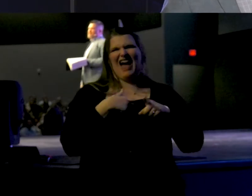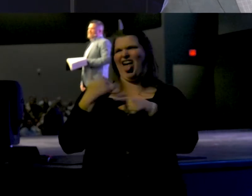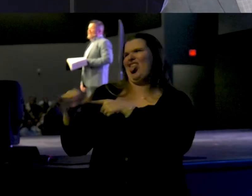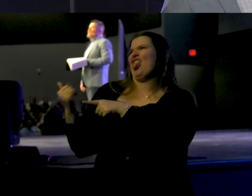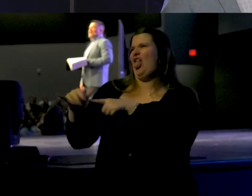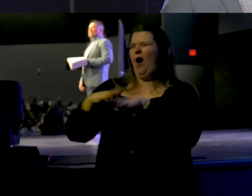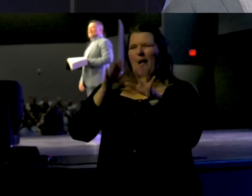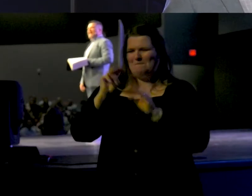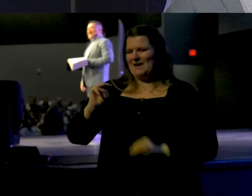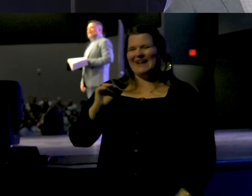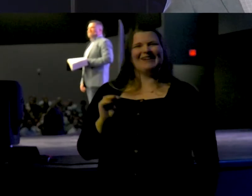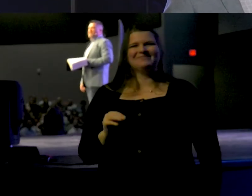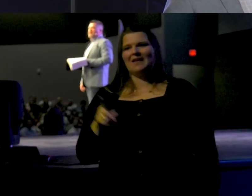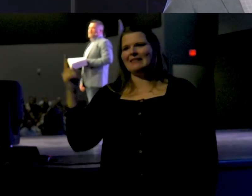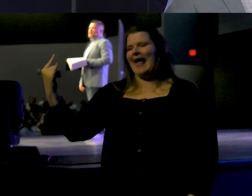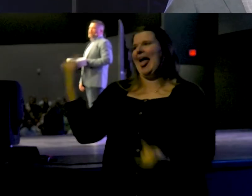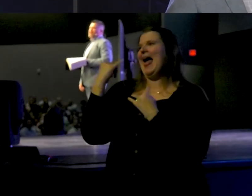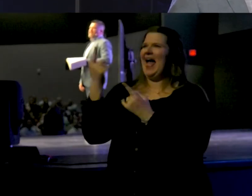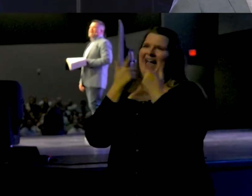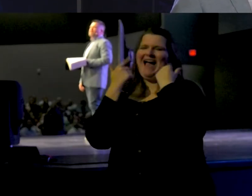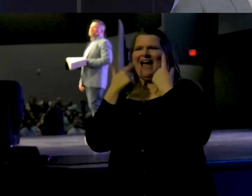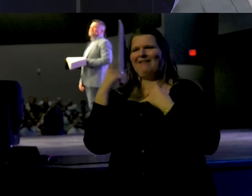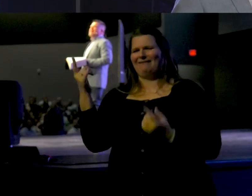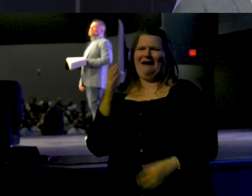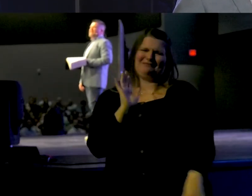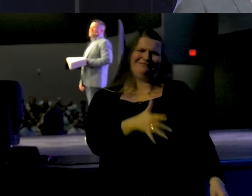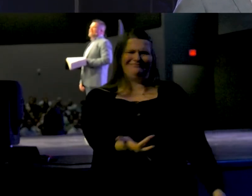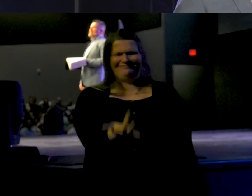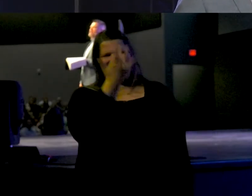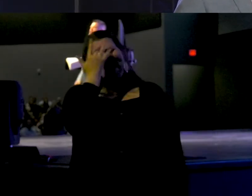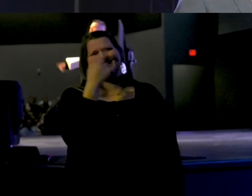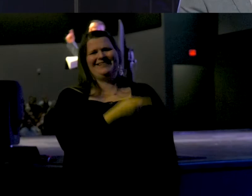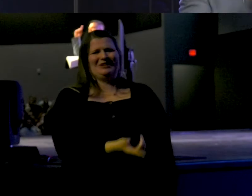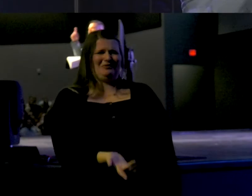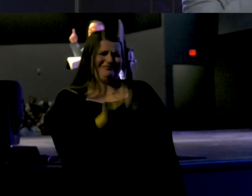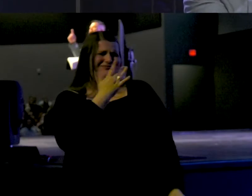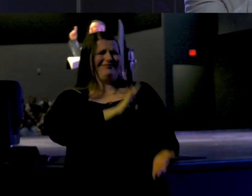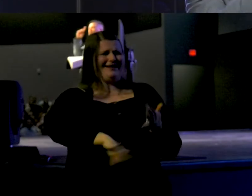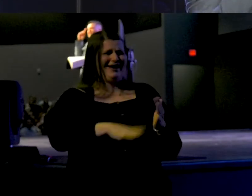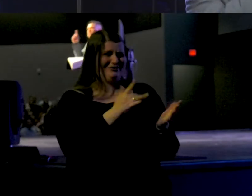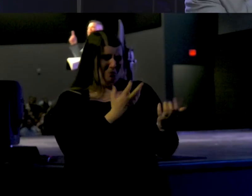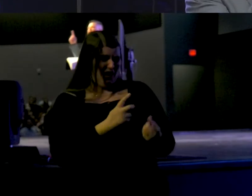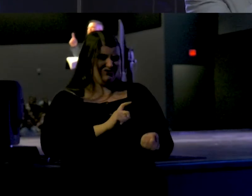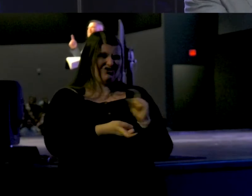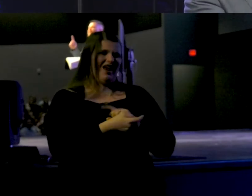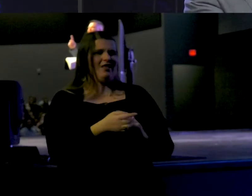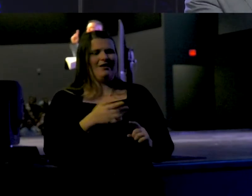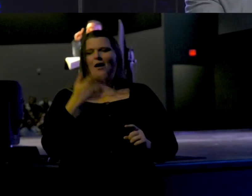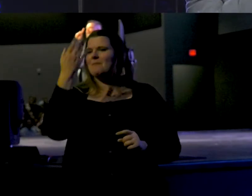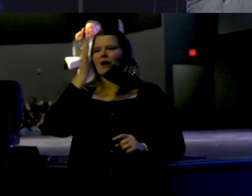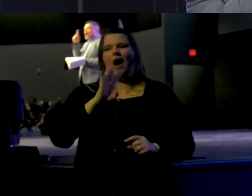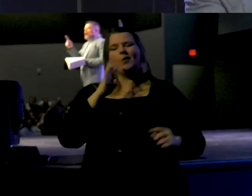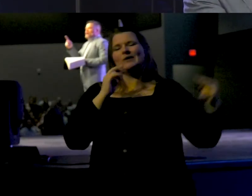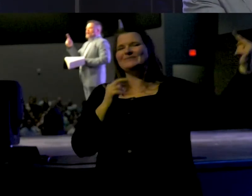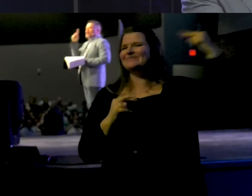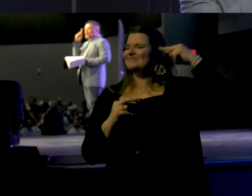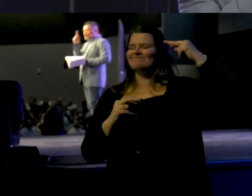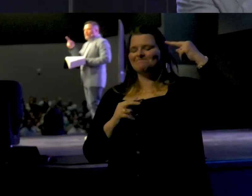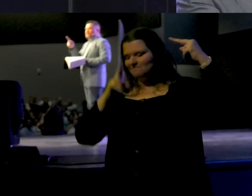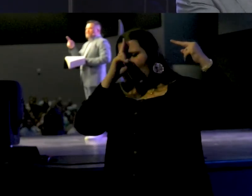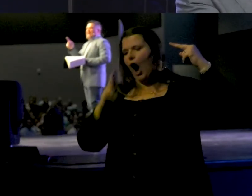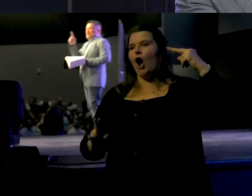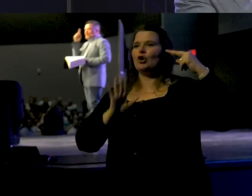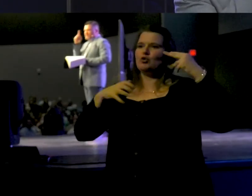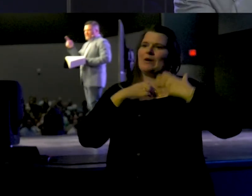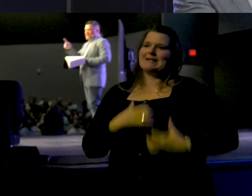the world on Monday, and they laugh and giggle at you, they ostracize and alienate you, God will smile from heaven and honor